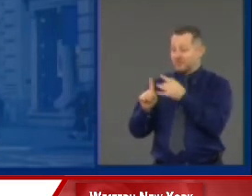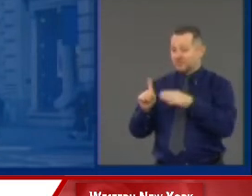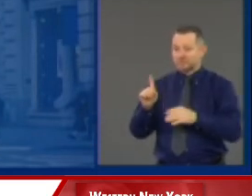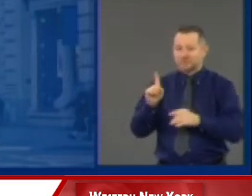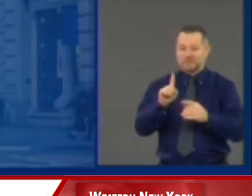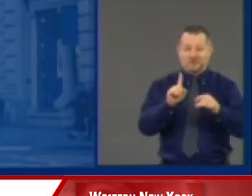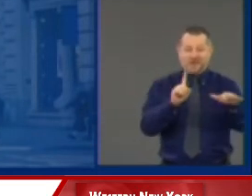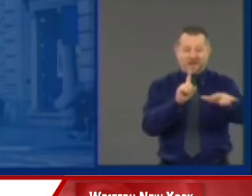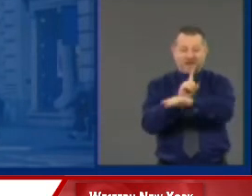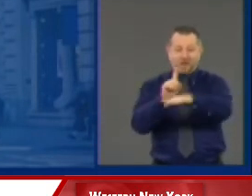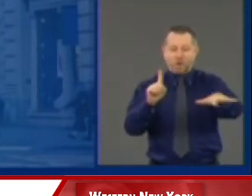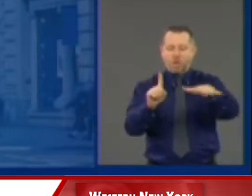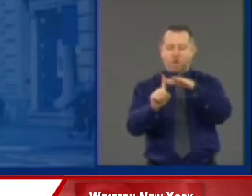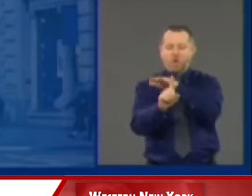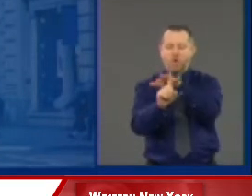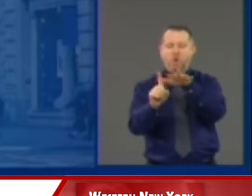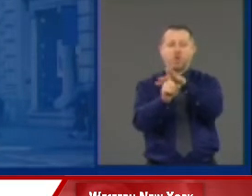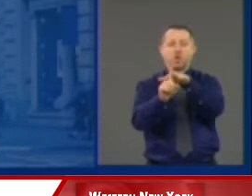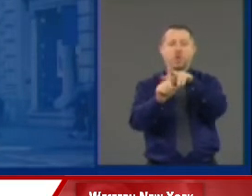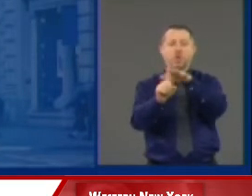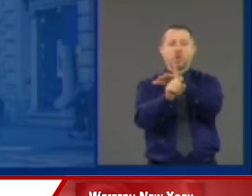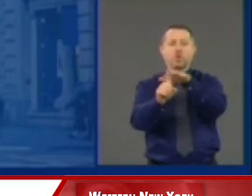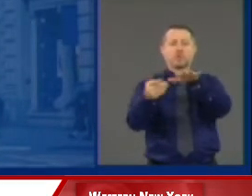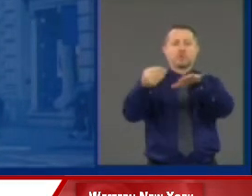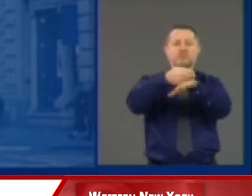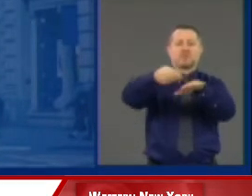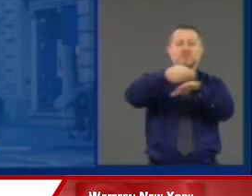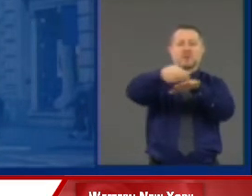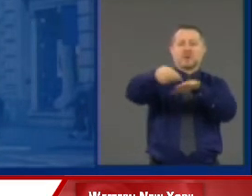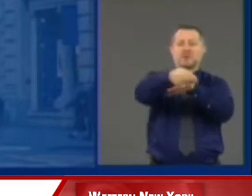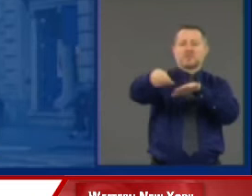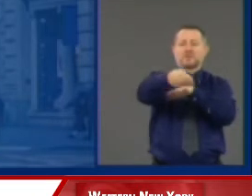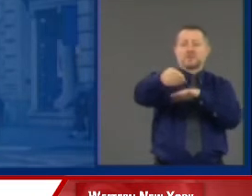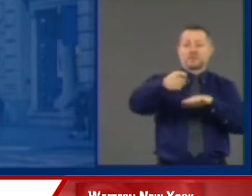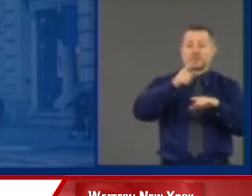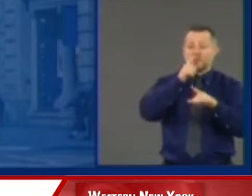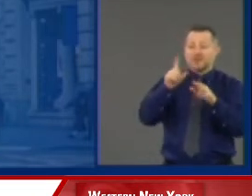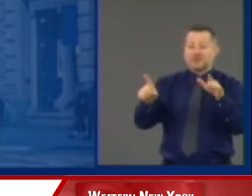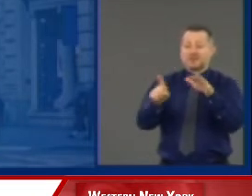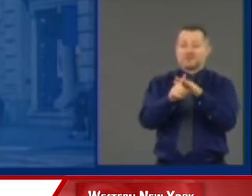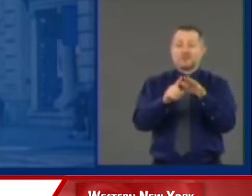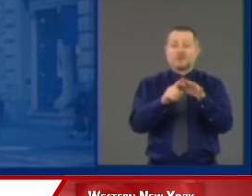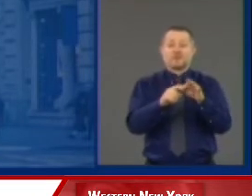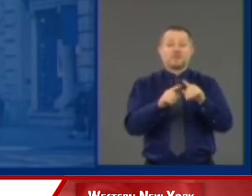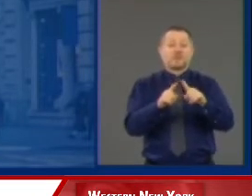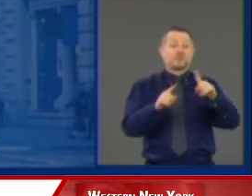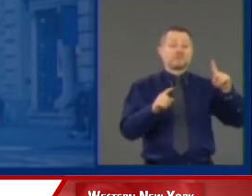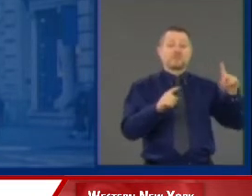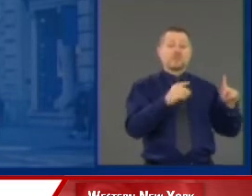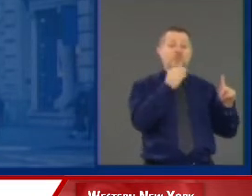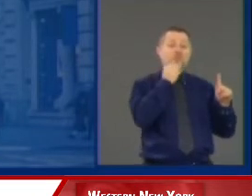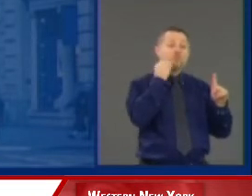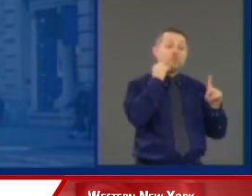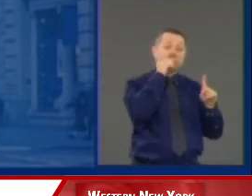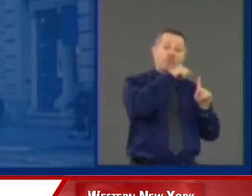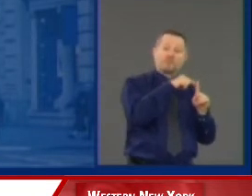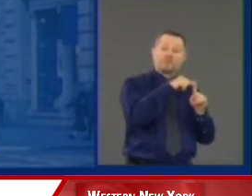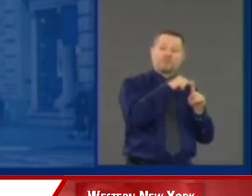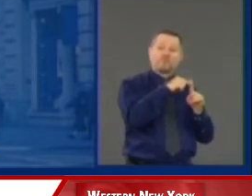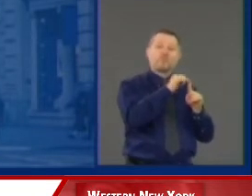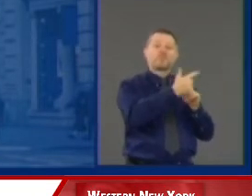Well, they were mostly young people. How many young people went home and kissed their mother hello